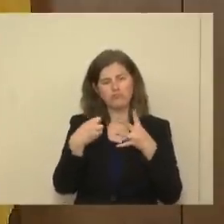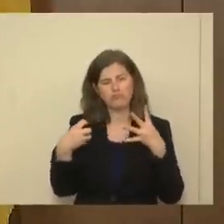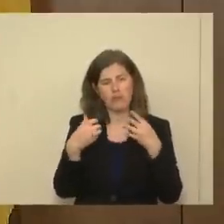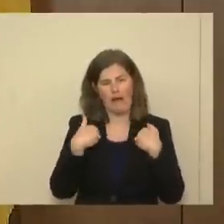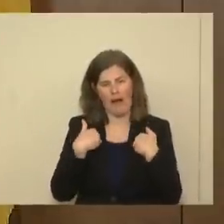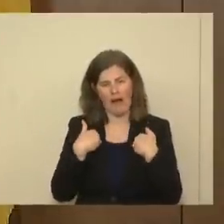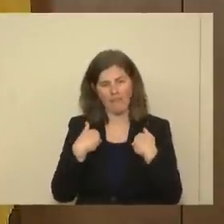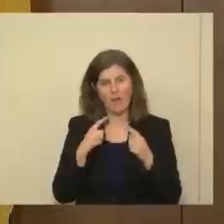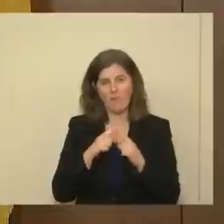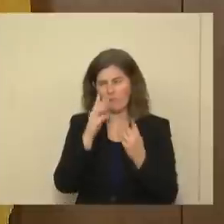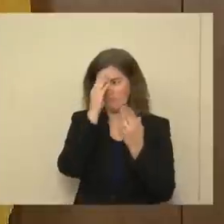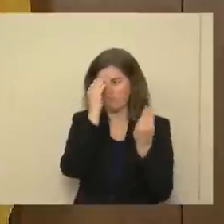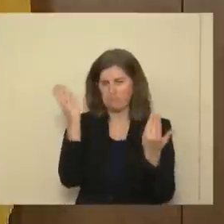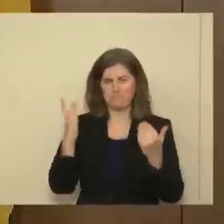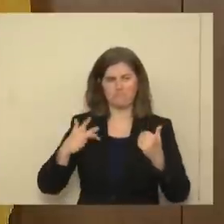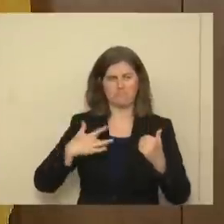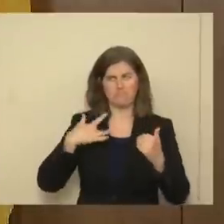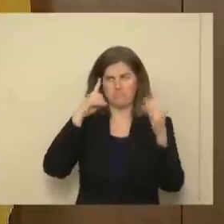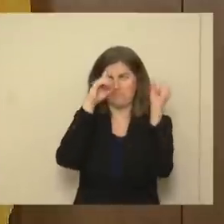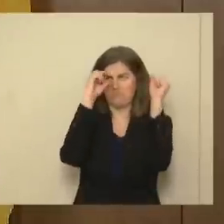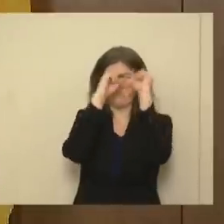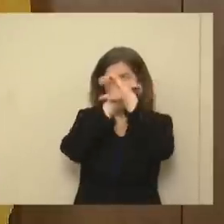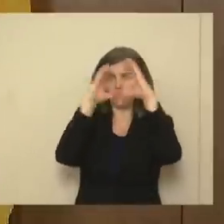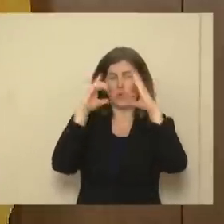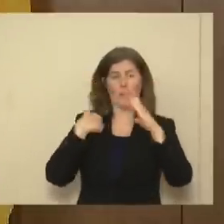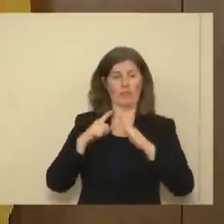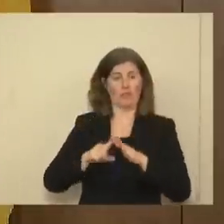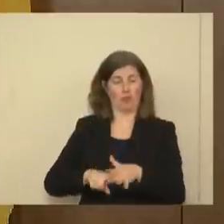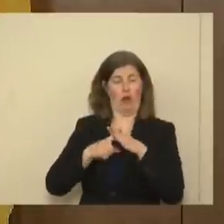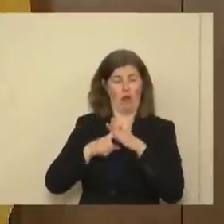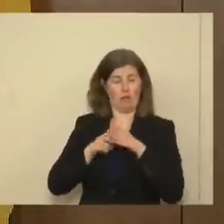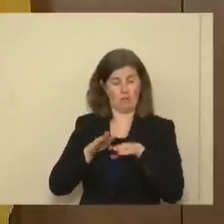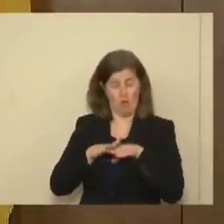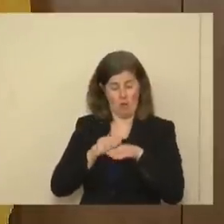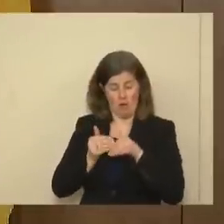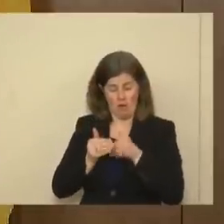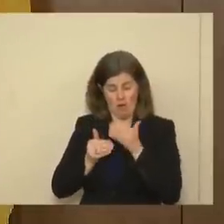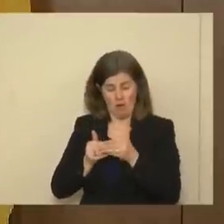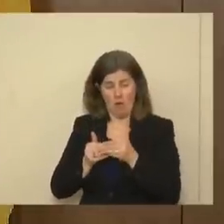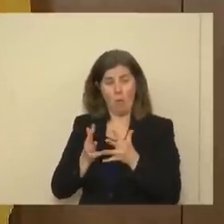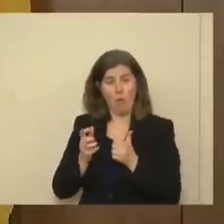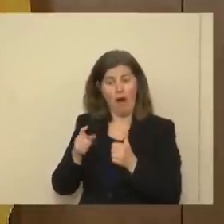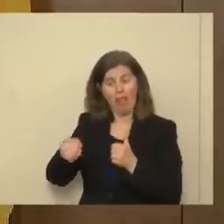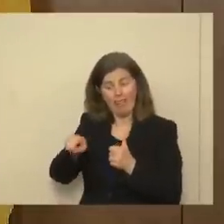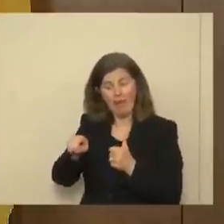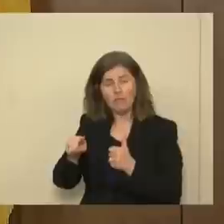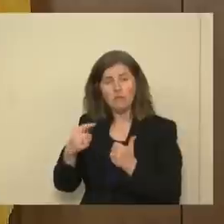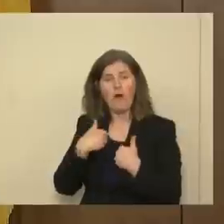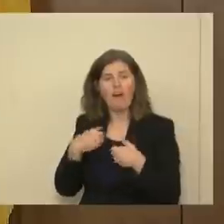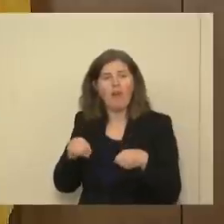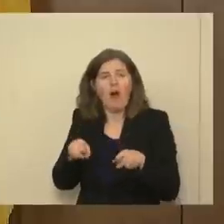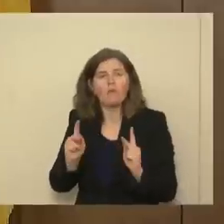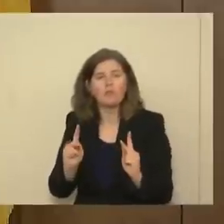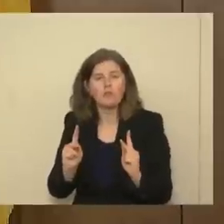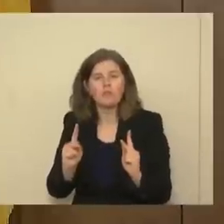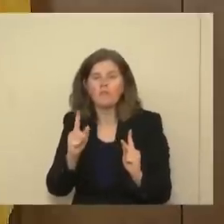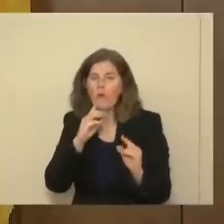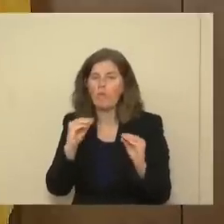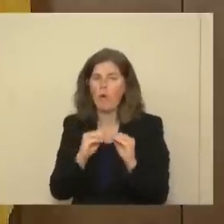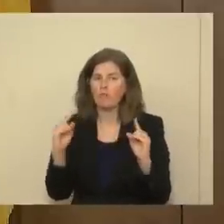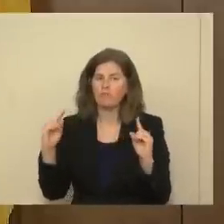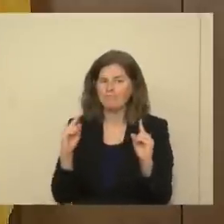But we wanted to give folks a sense that this is how we start. We want loved ones to have a chance to get much closer.